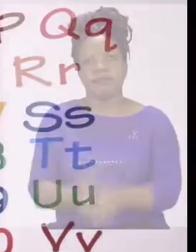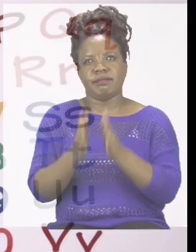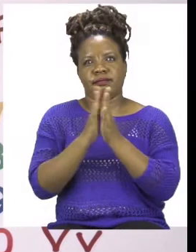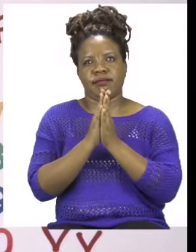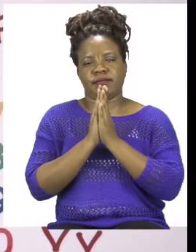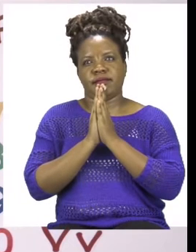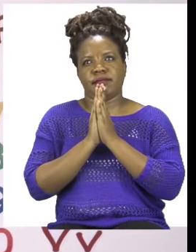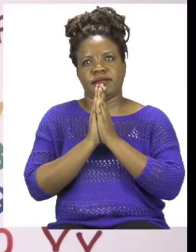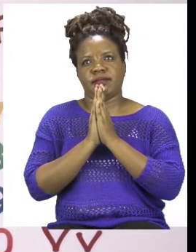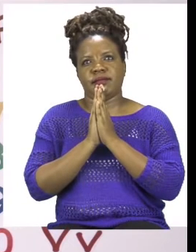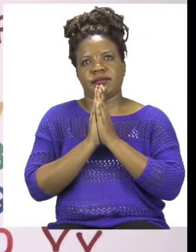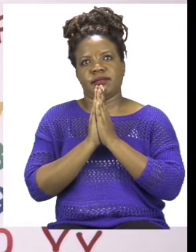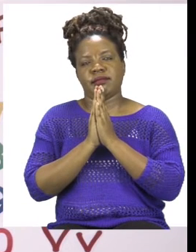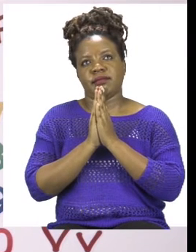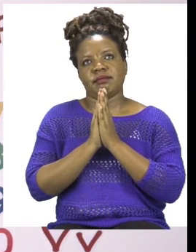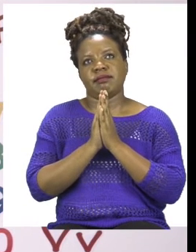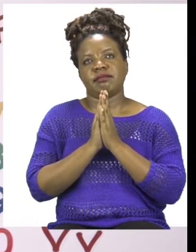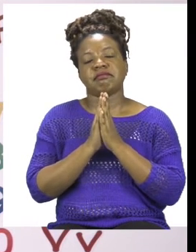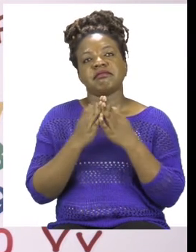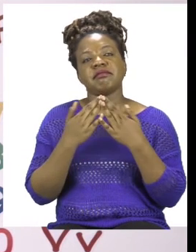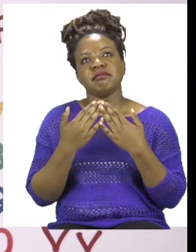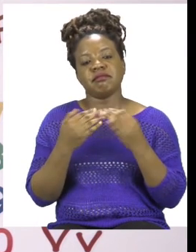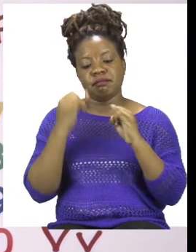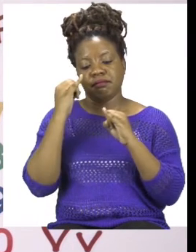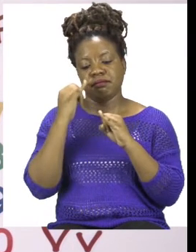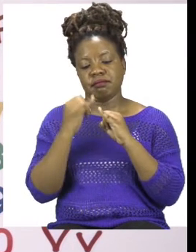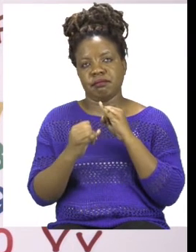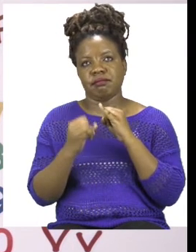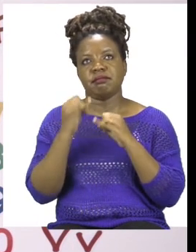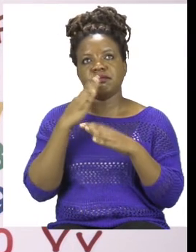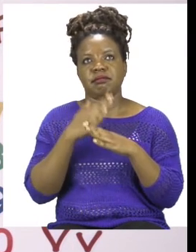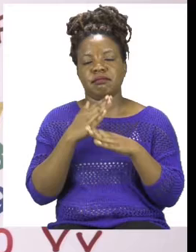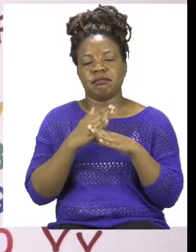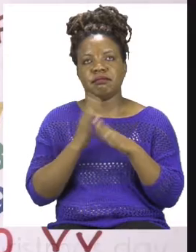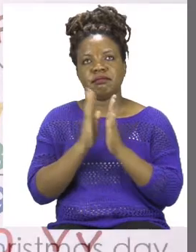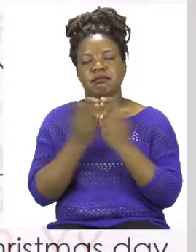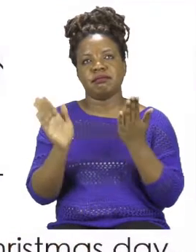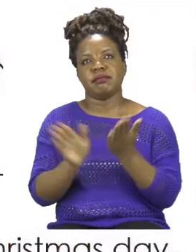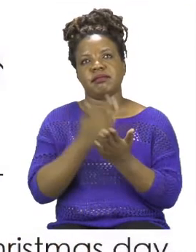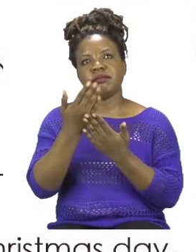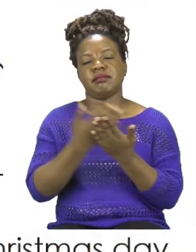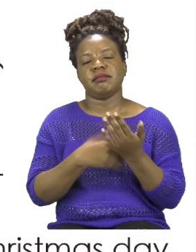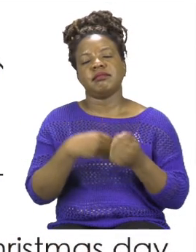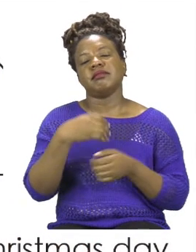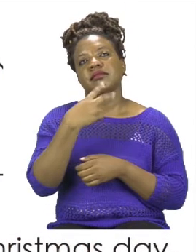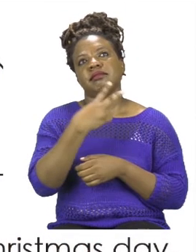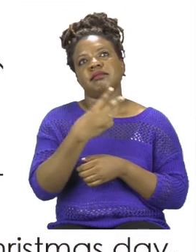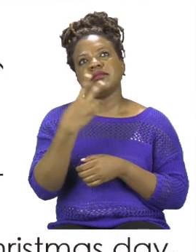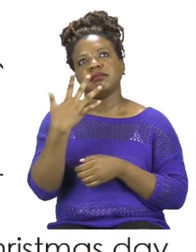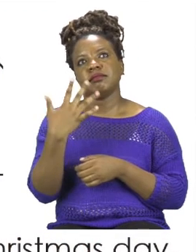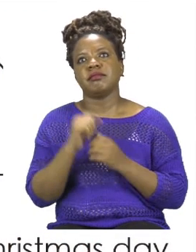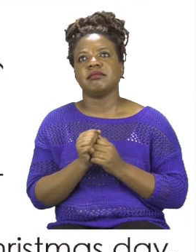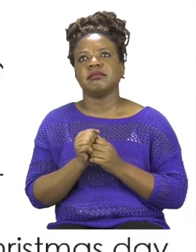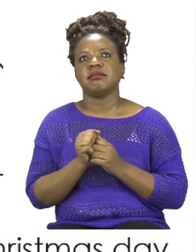Now boys and girls we're going to end our lesson by going to page 25. On page 25 we're